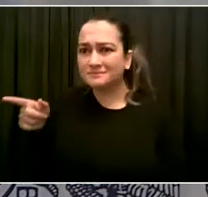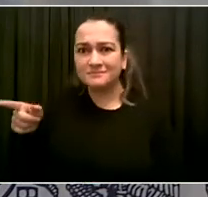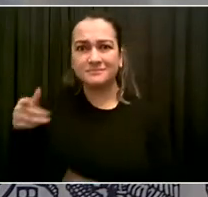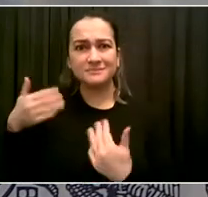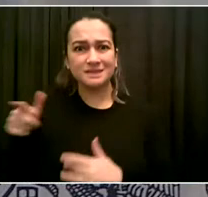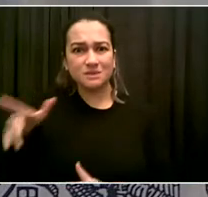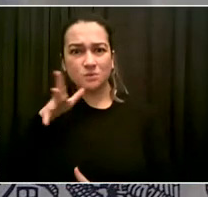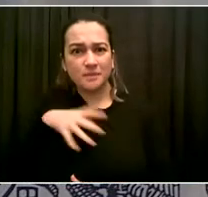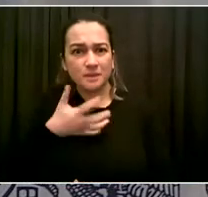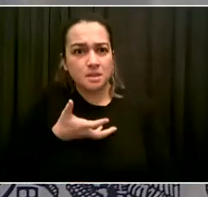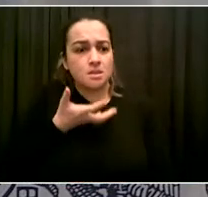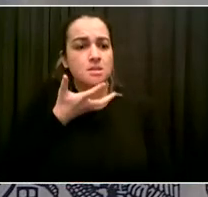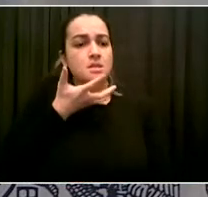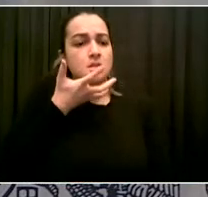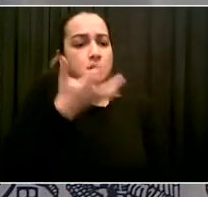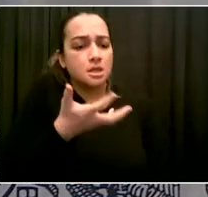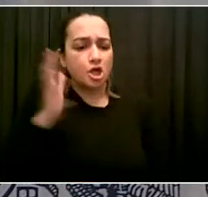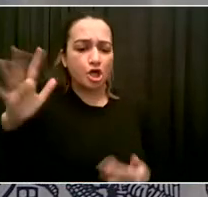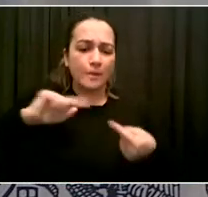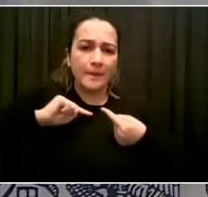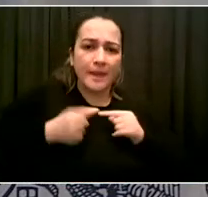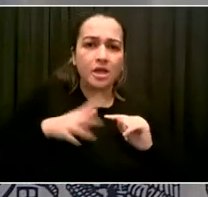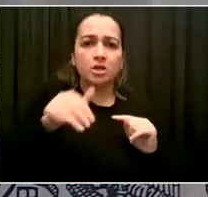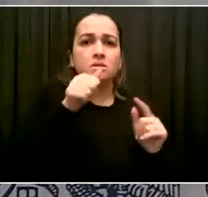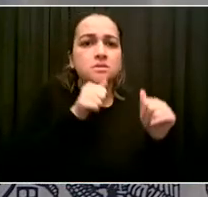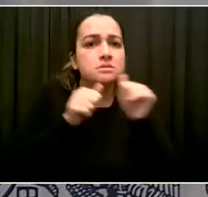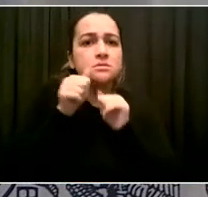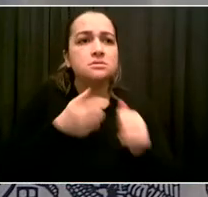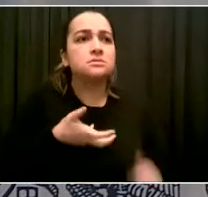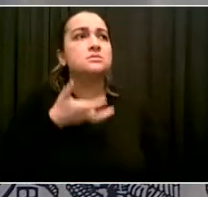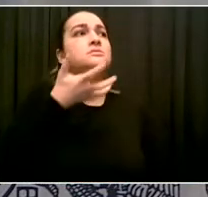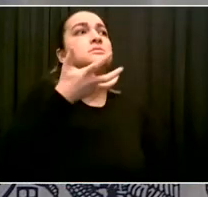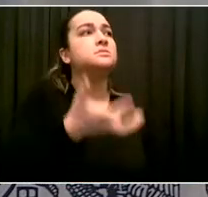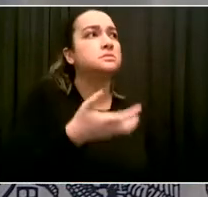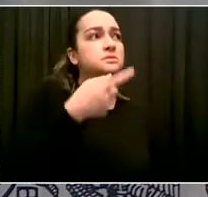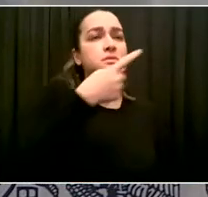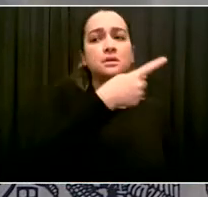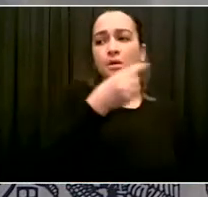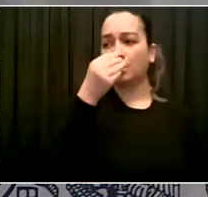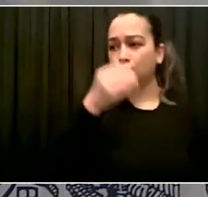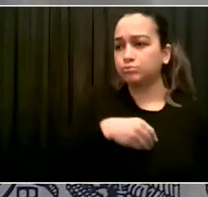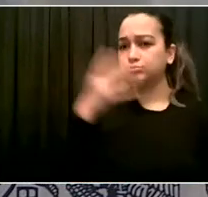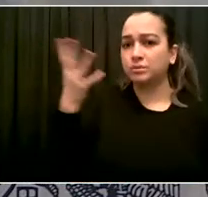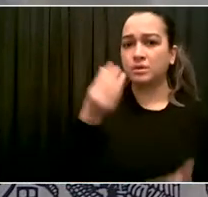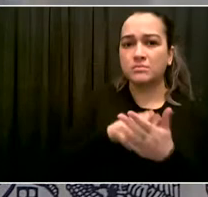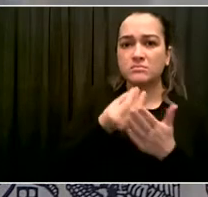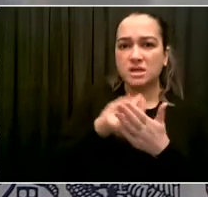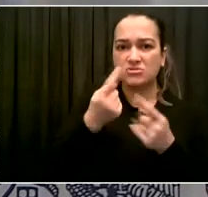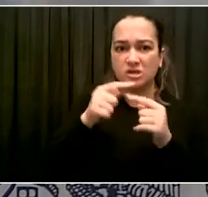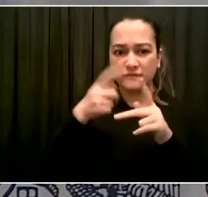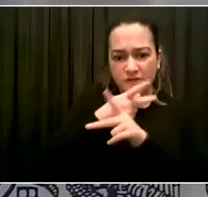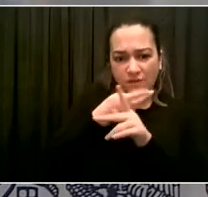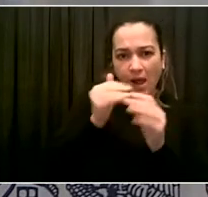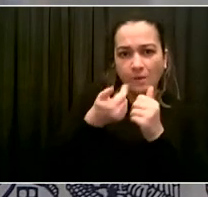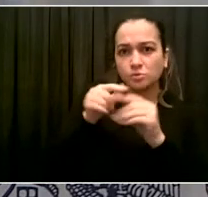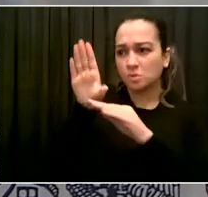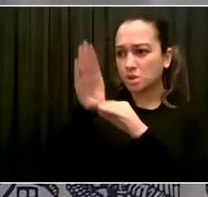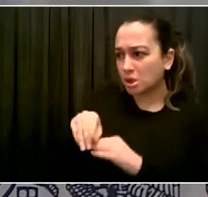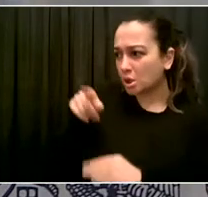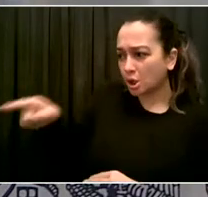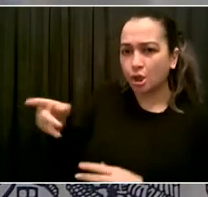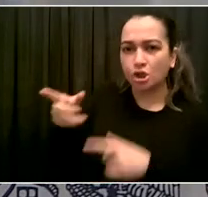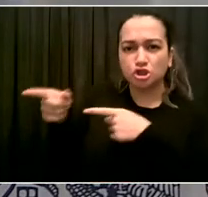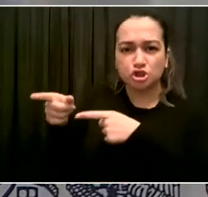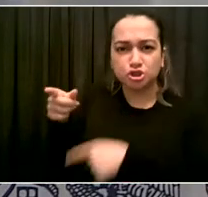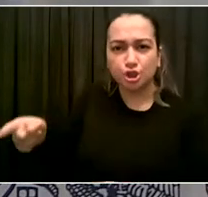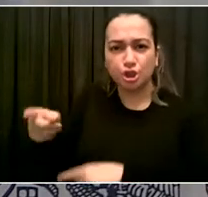when the public official uses our money and his staff to attack someone who's a whistleblower. That's exactly